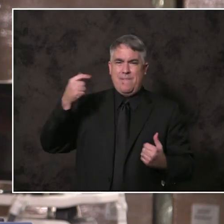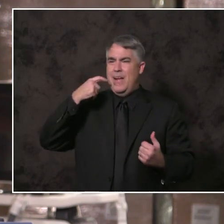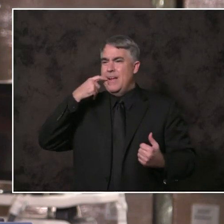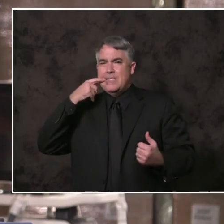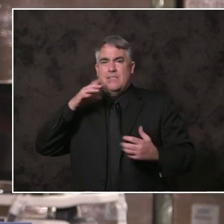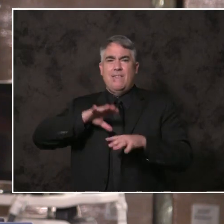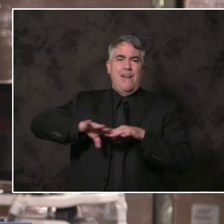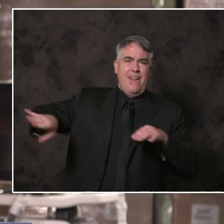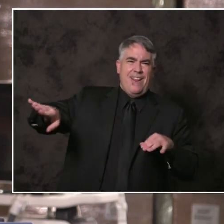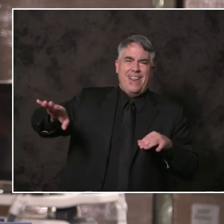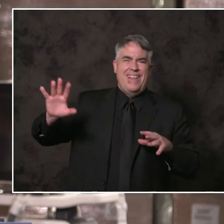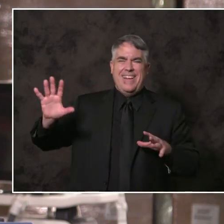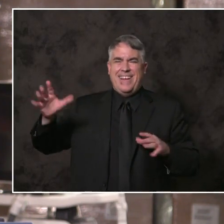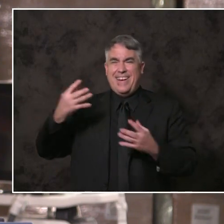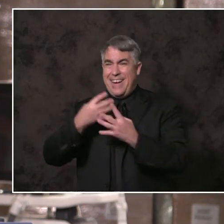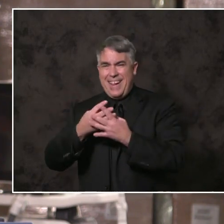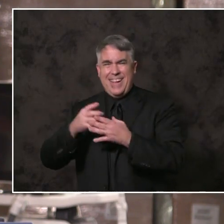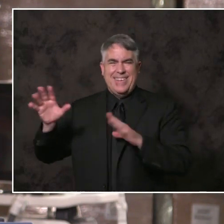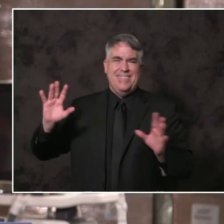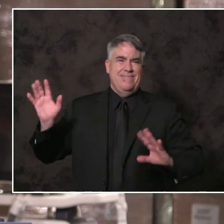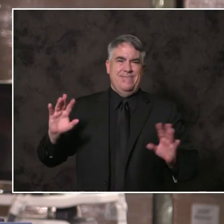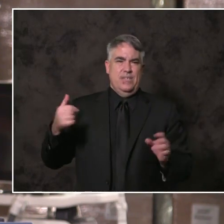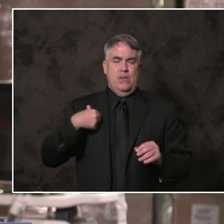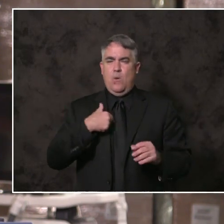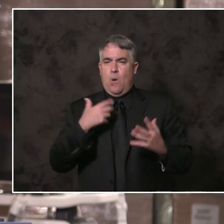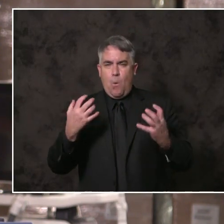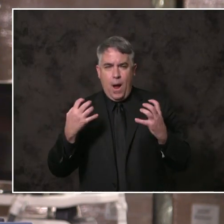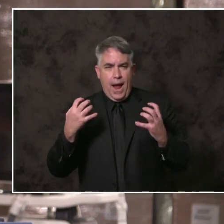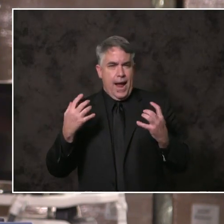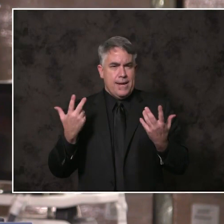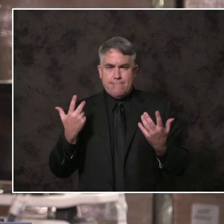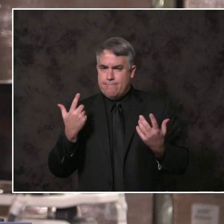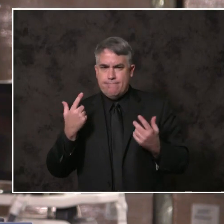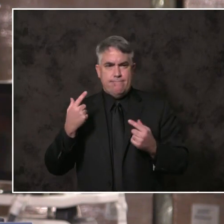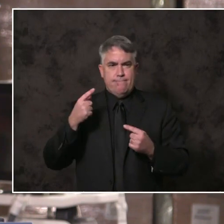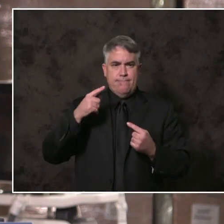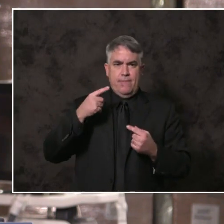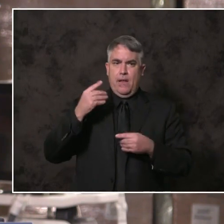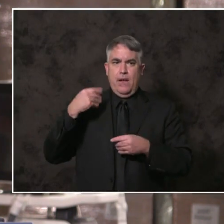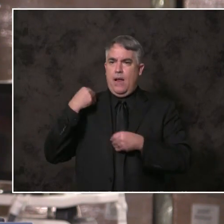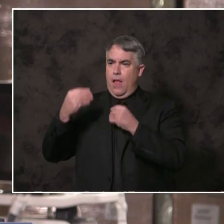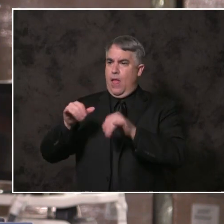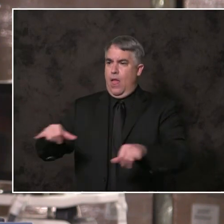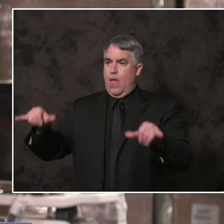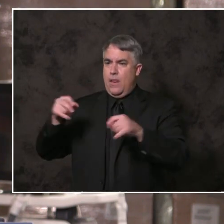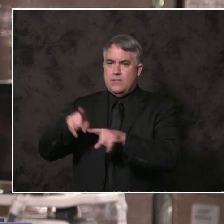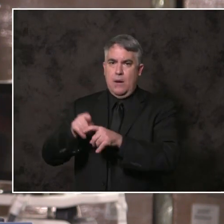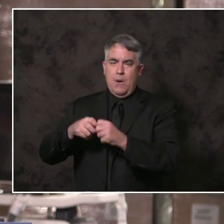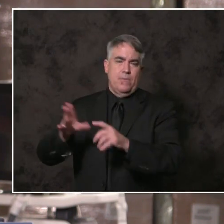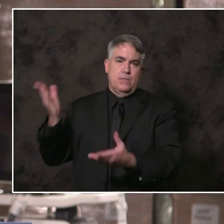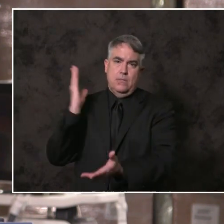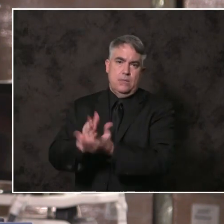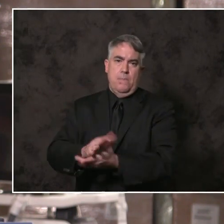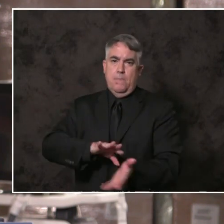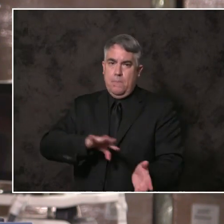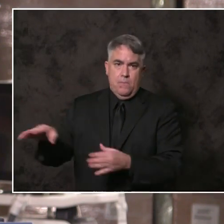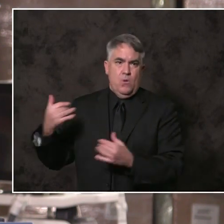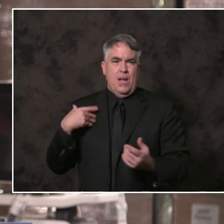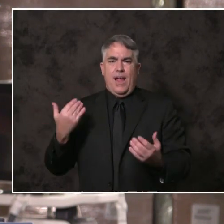or instability. We want to help break generational cycles. That means not just reunification,